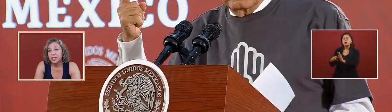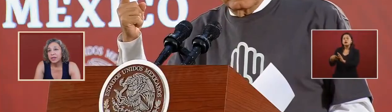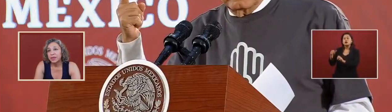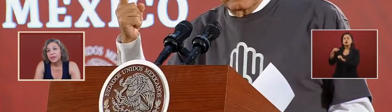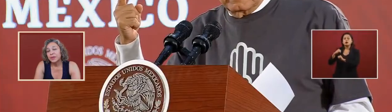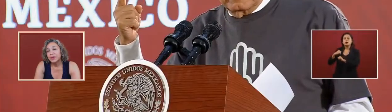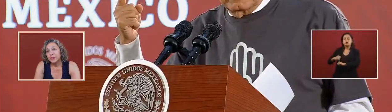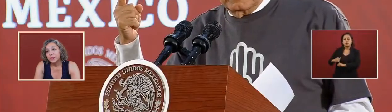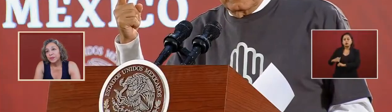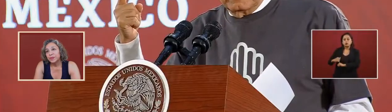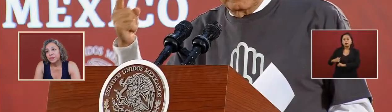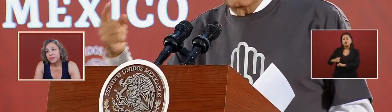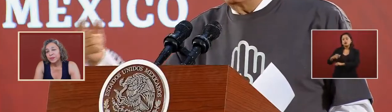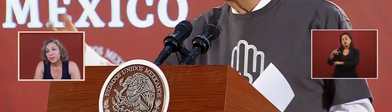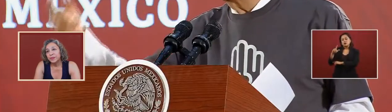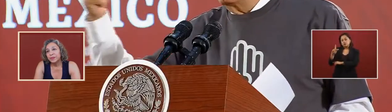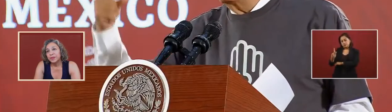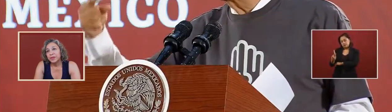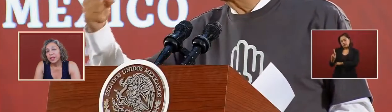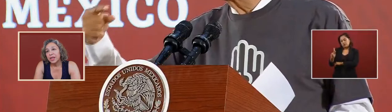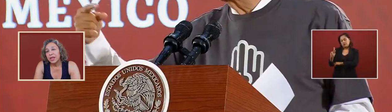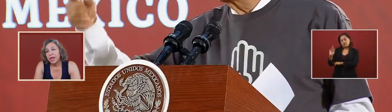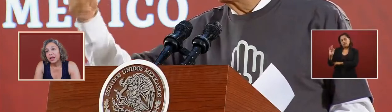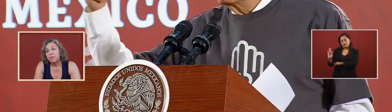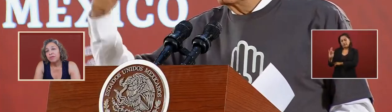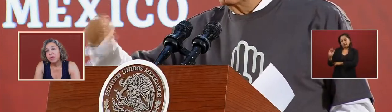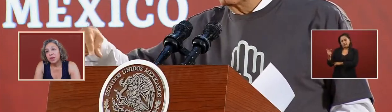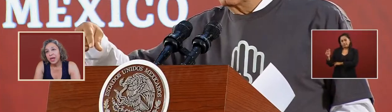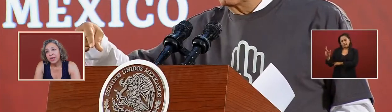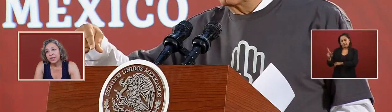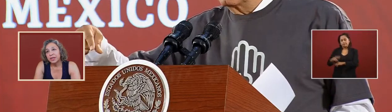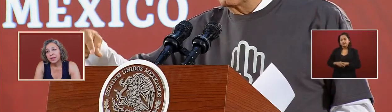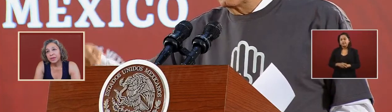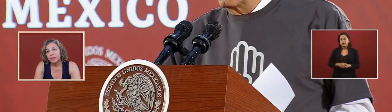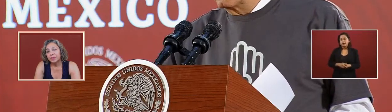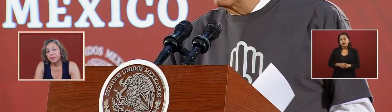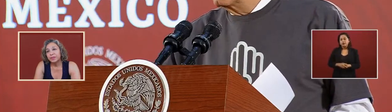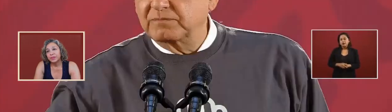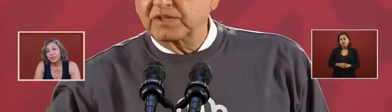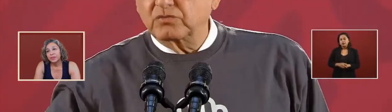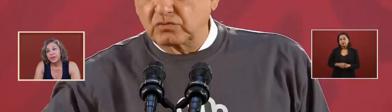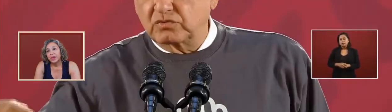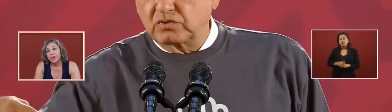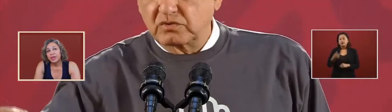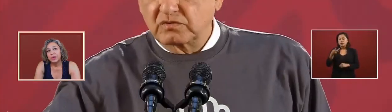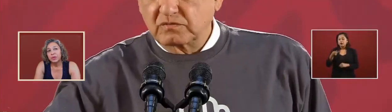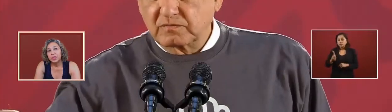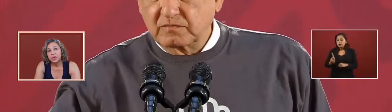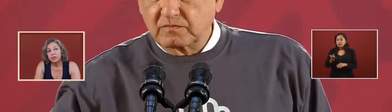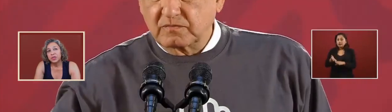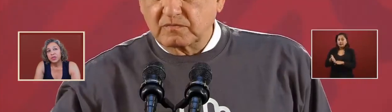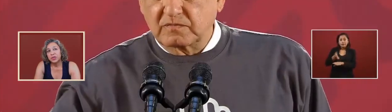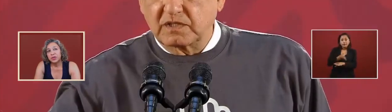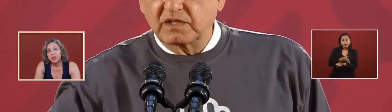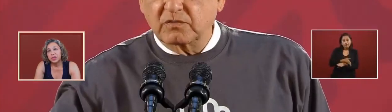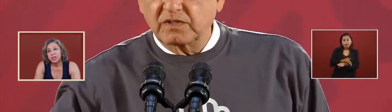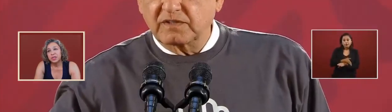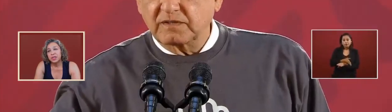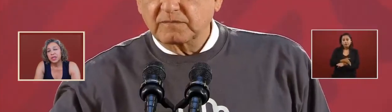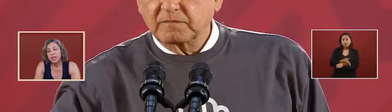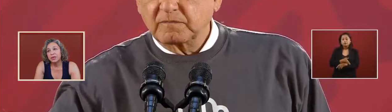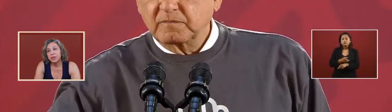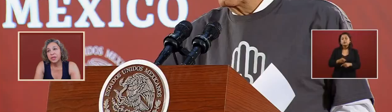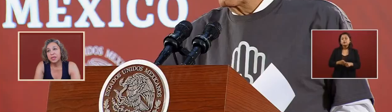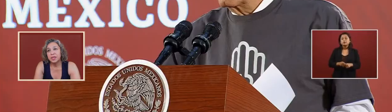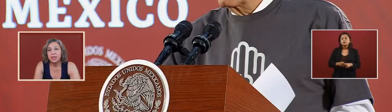and before that the presumptuous